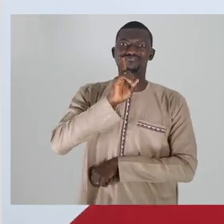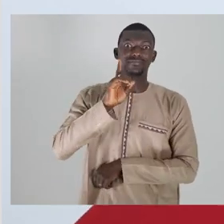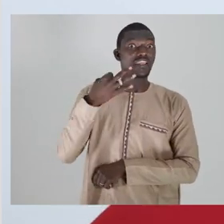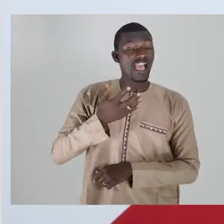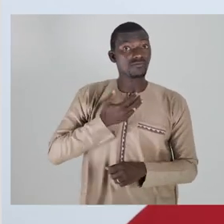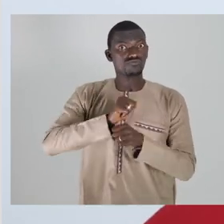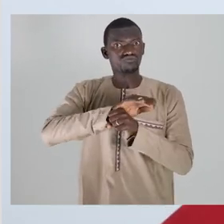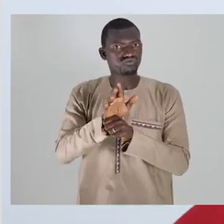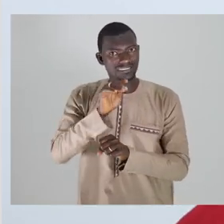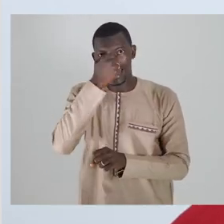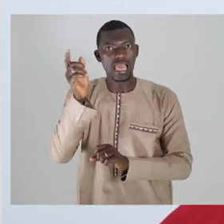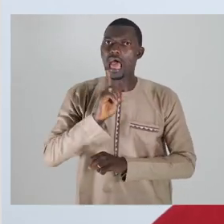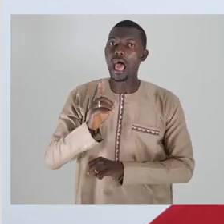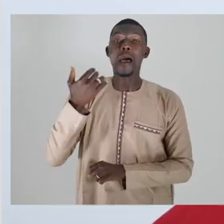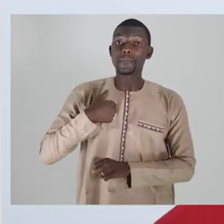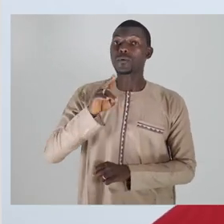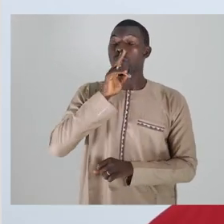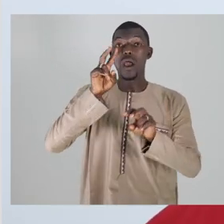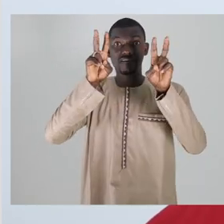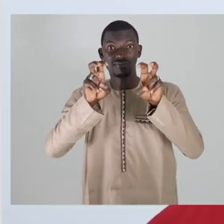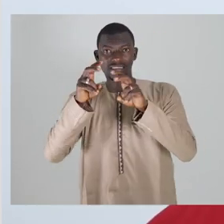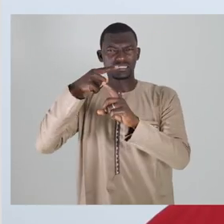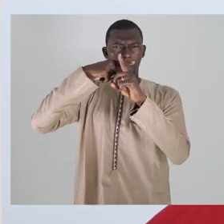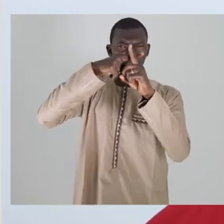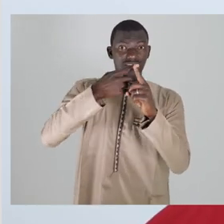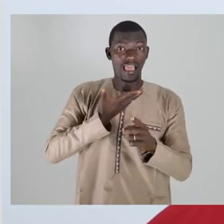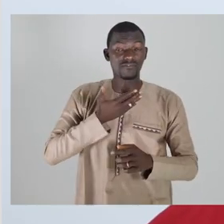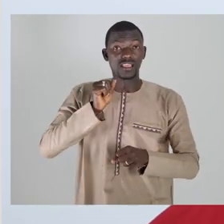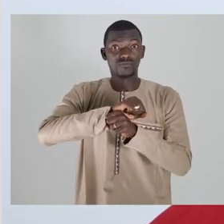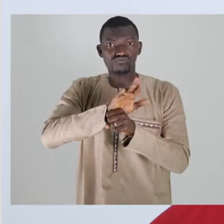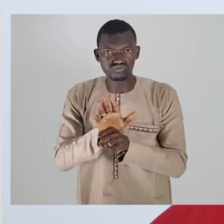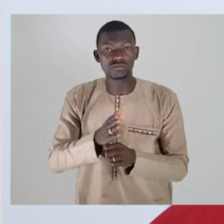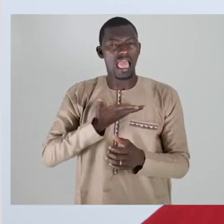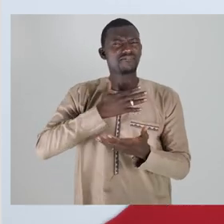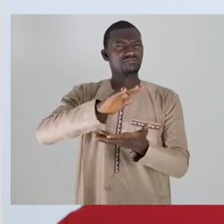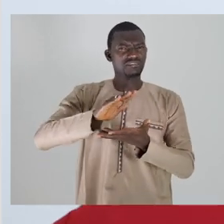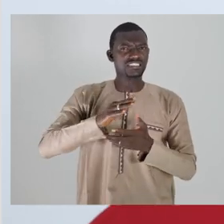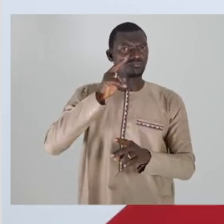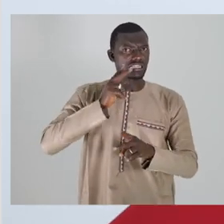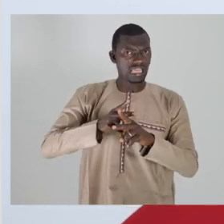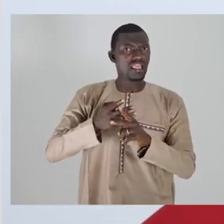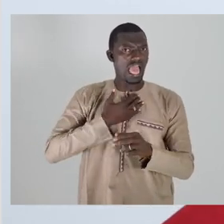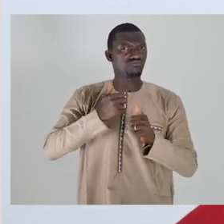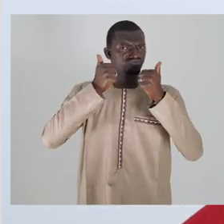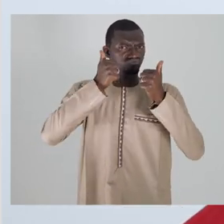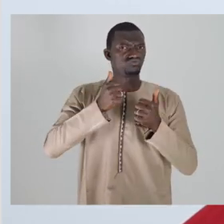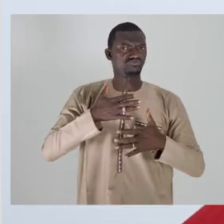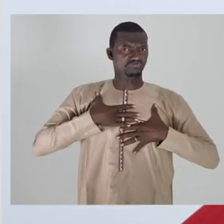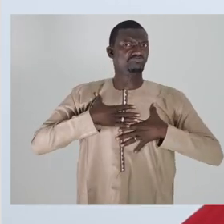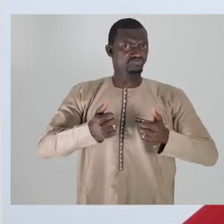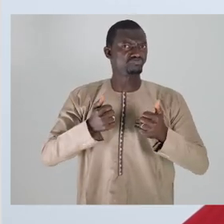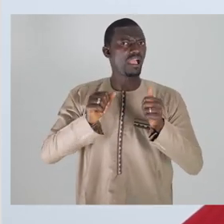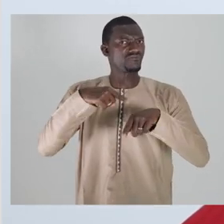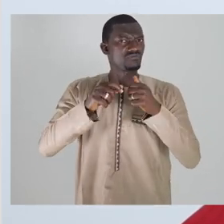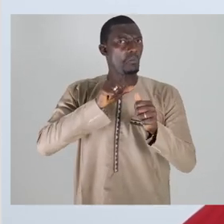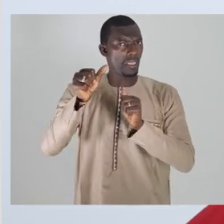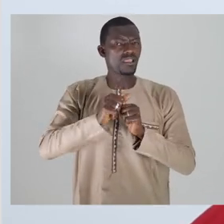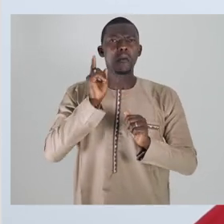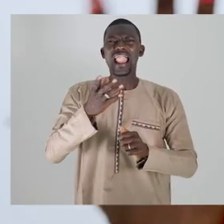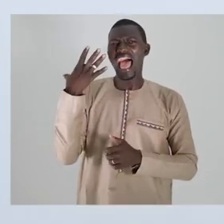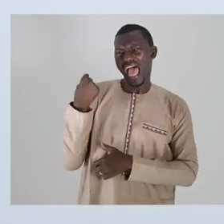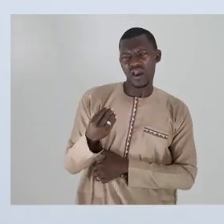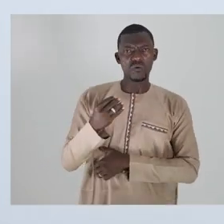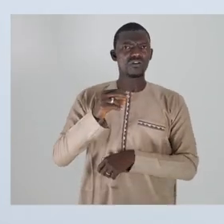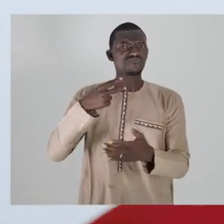not true. The death rate is actually very low. People who have tested positive and are receiving care have a high chance of recovering from the